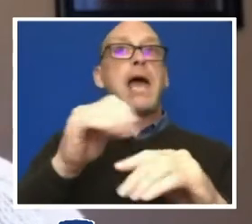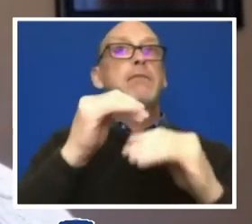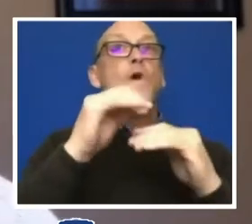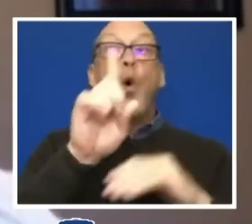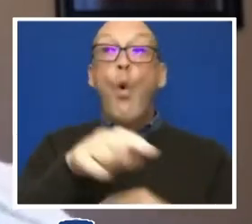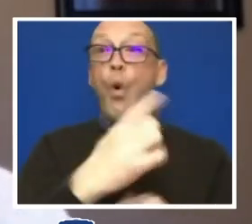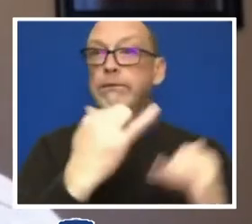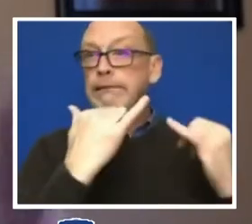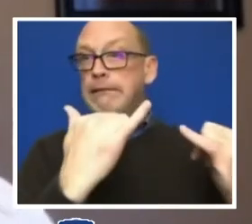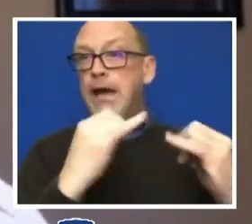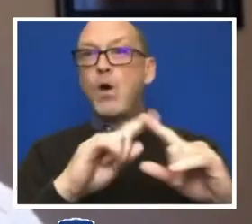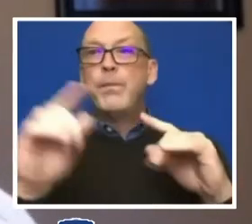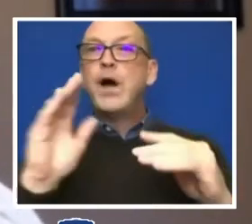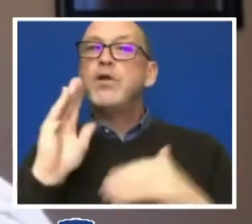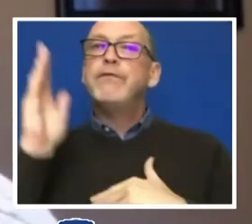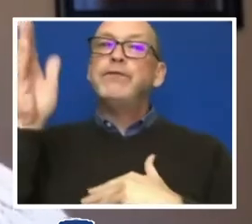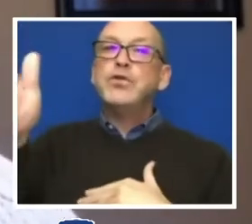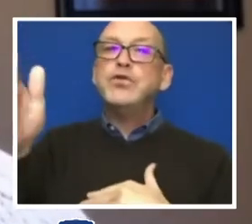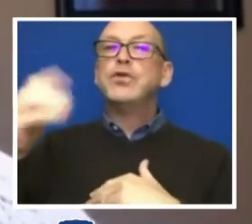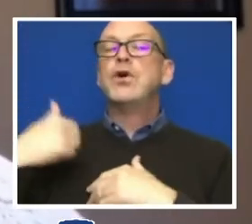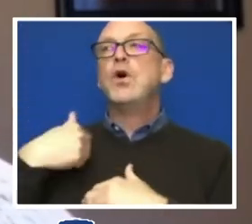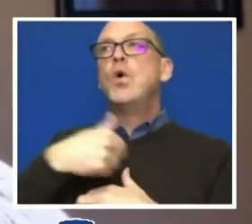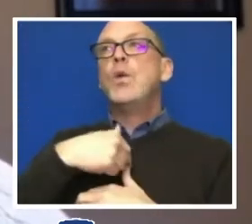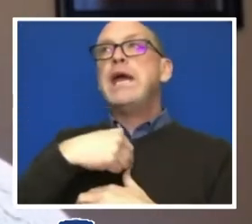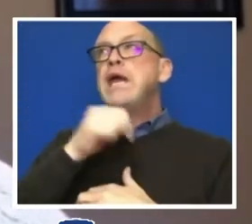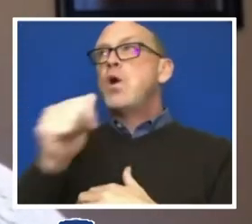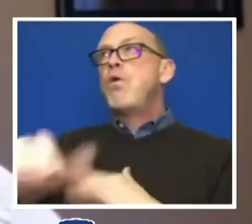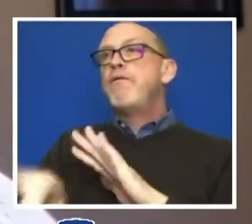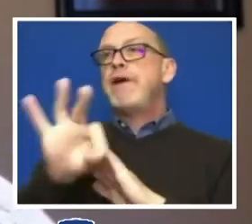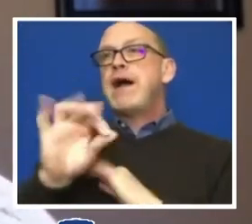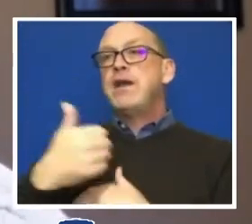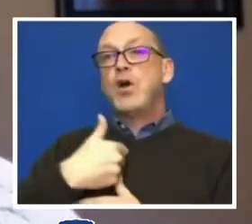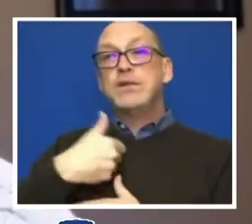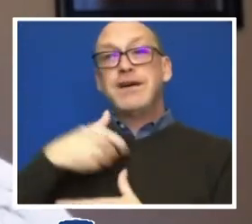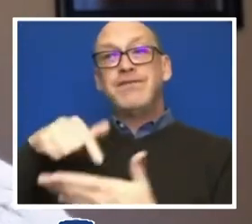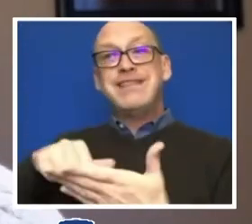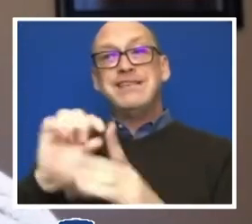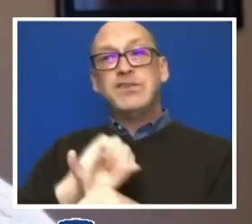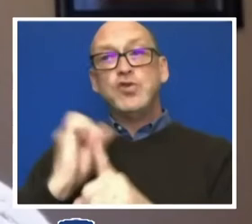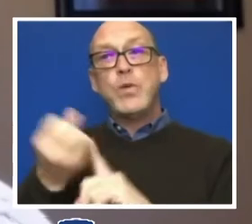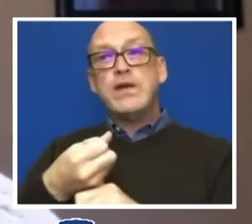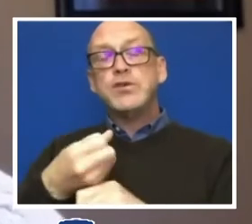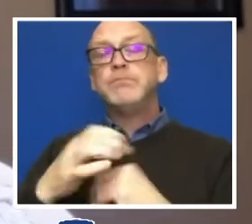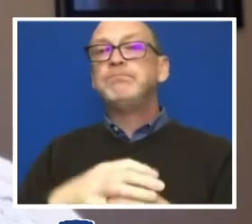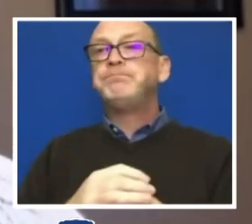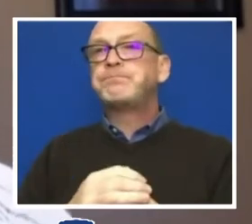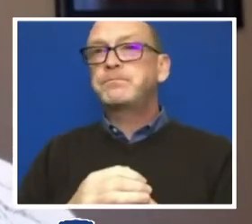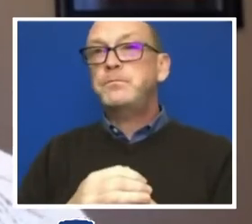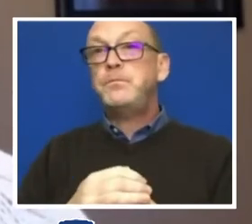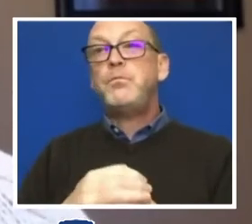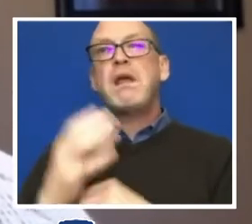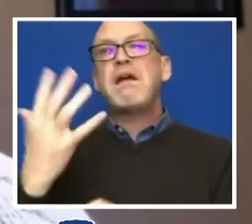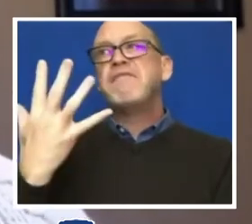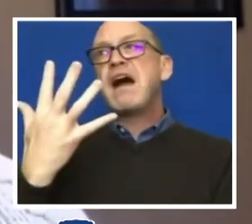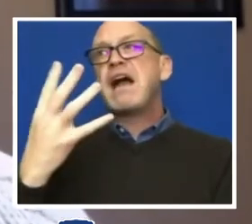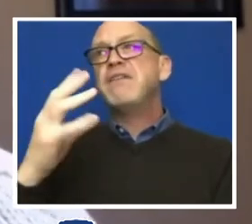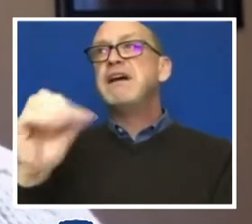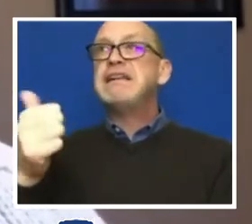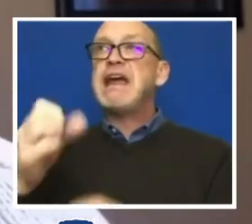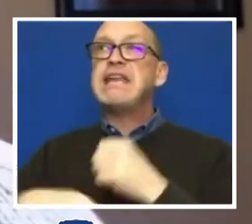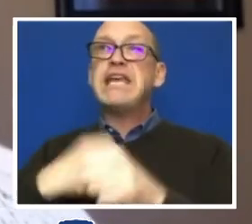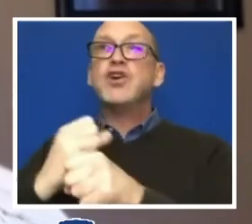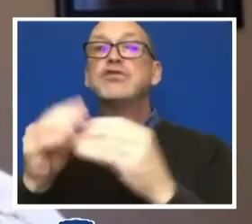about how we don't find ourselves in this situation, excuse me, five or ten years from now.